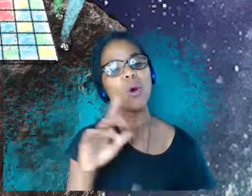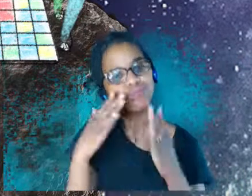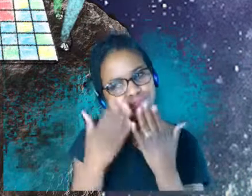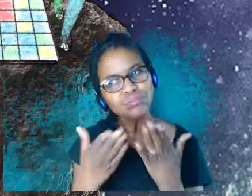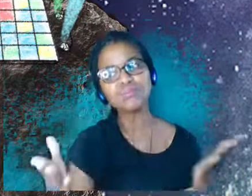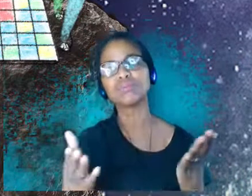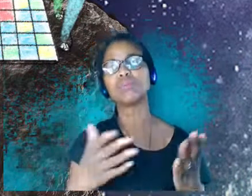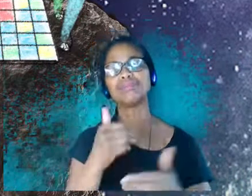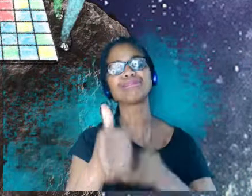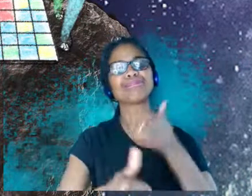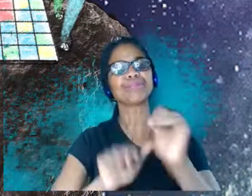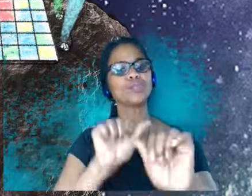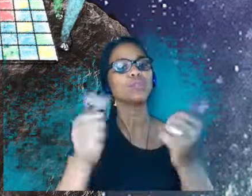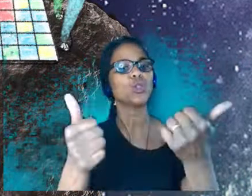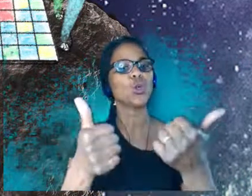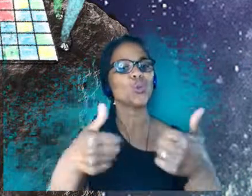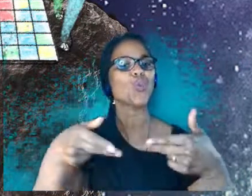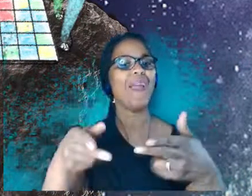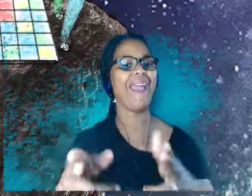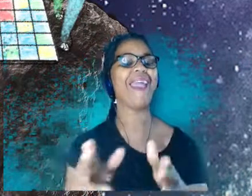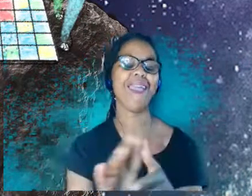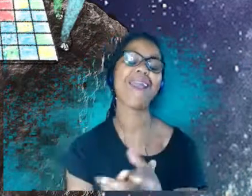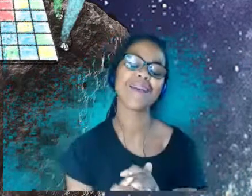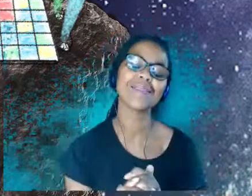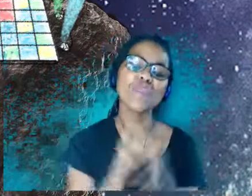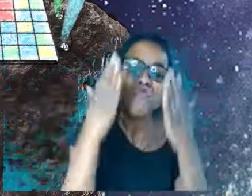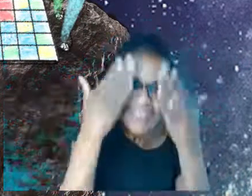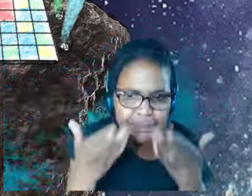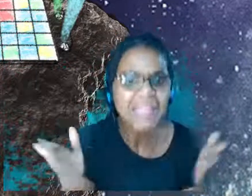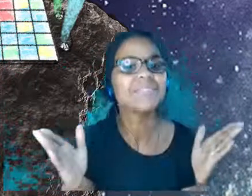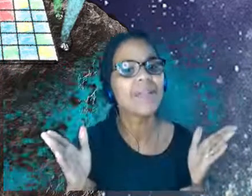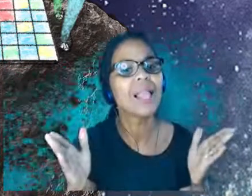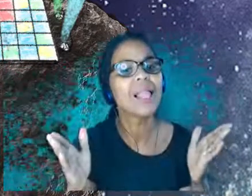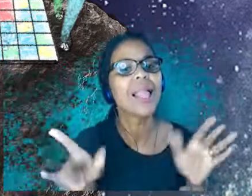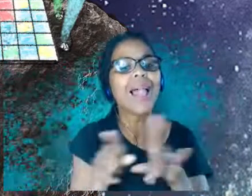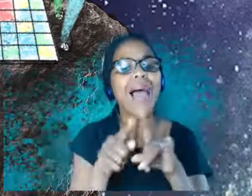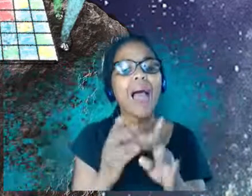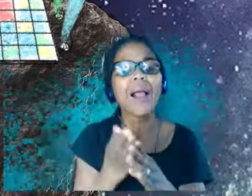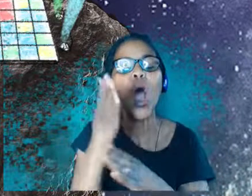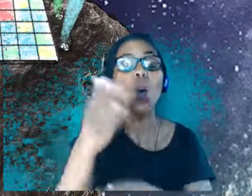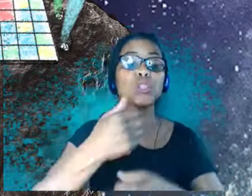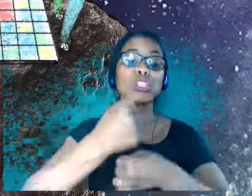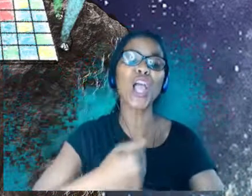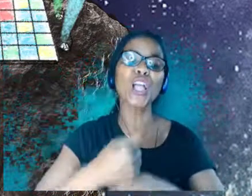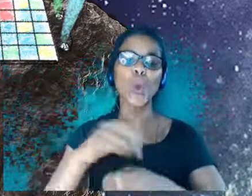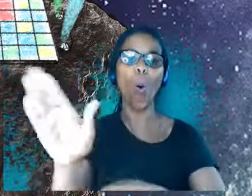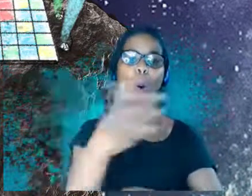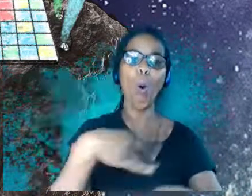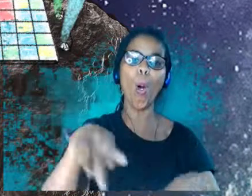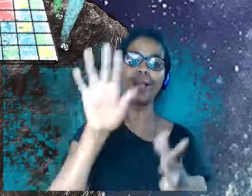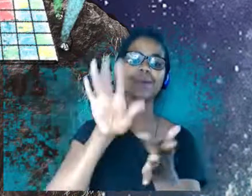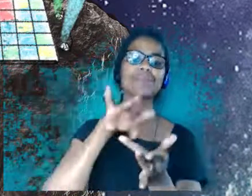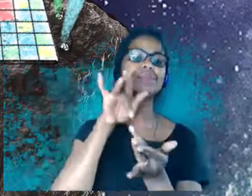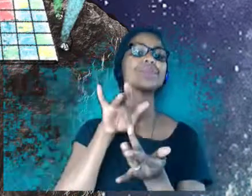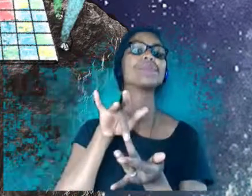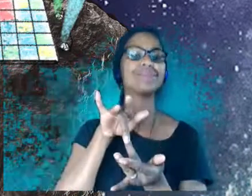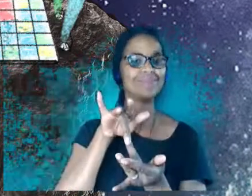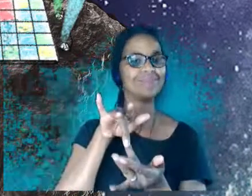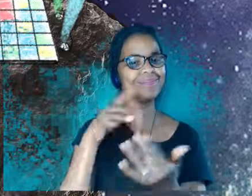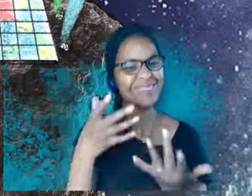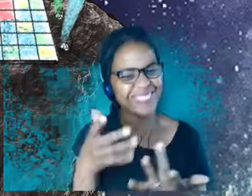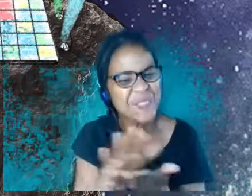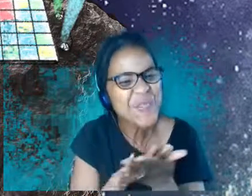I guess, yeah, it's kind of like, you know, you go to church and everybody's like, all right, hold on. Or you go into